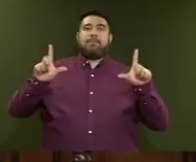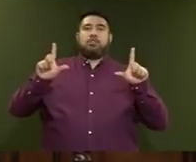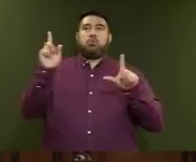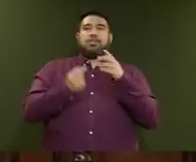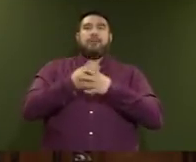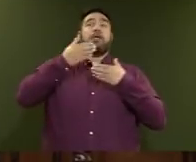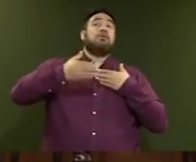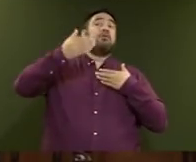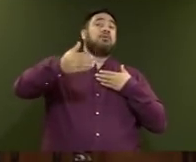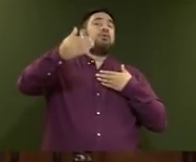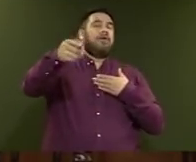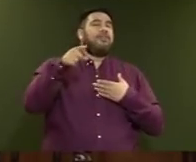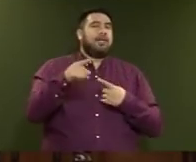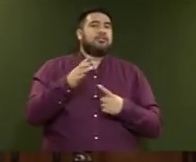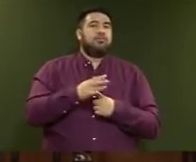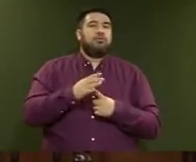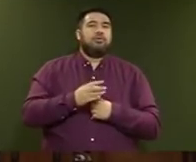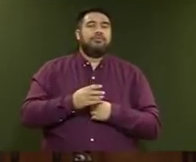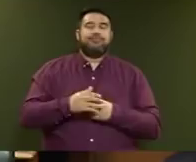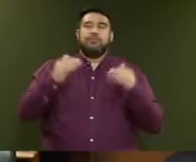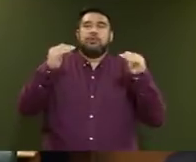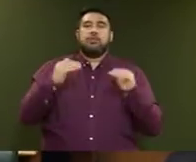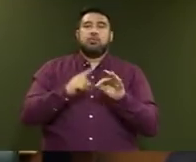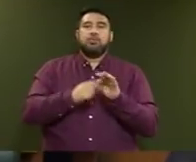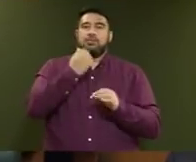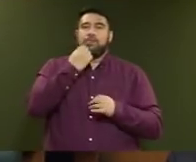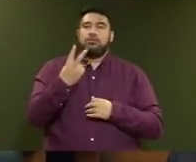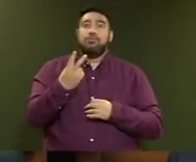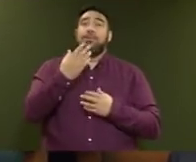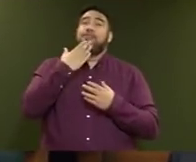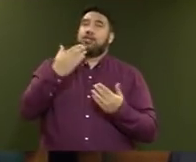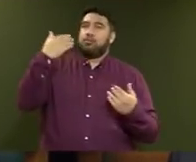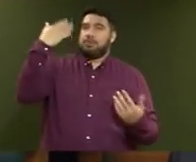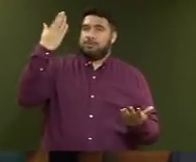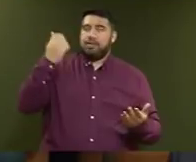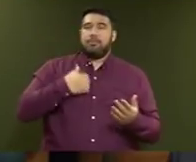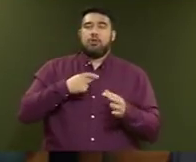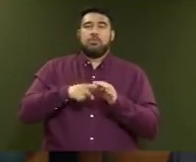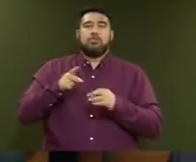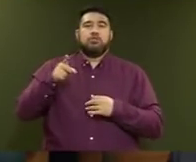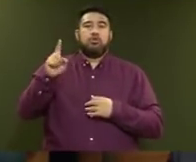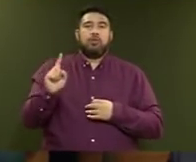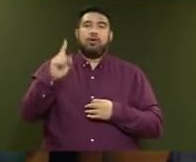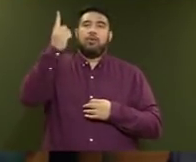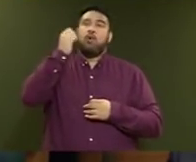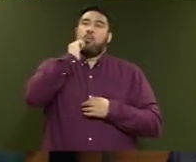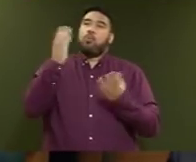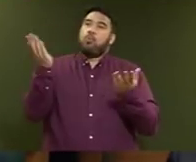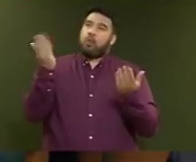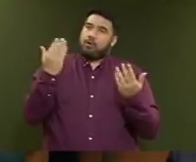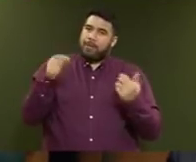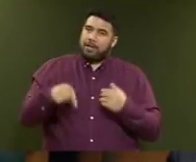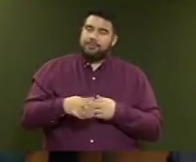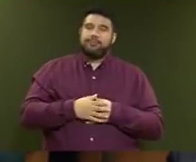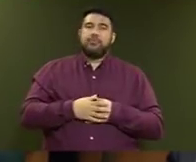Question number two, the Honourable Simon Bridges. Thank you, Mr Speaker. My question is to the Prime Minister and we warmly welcome you back. Does she